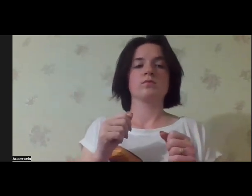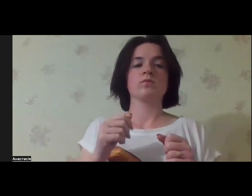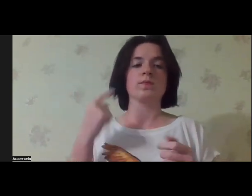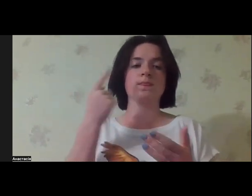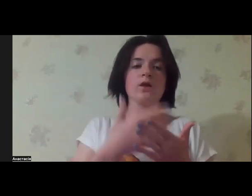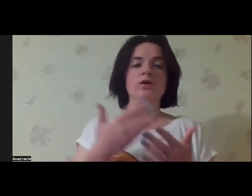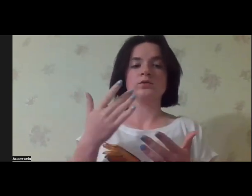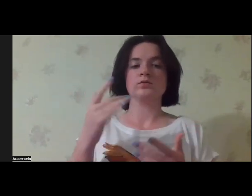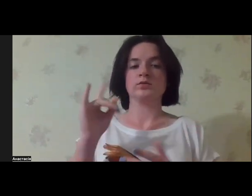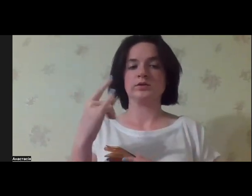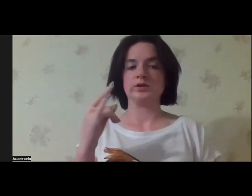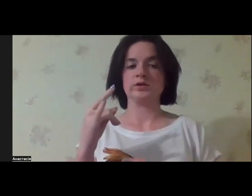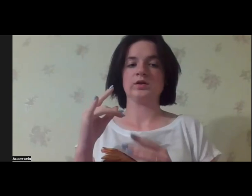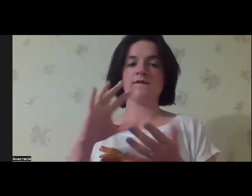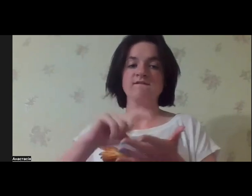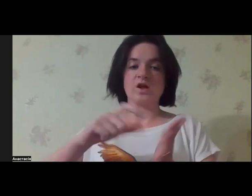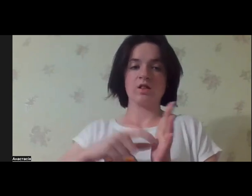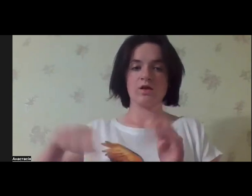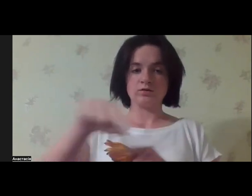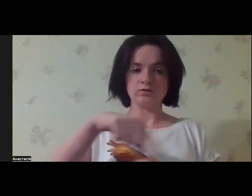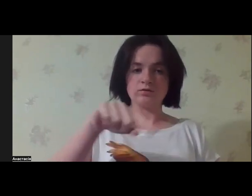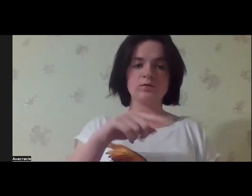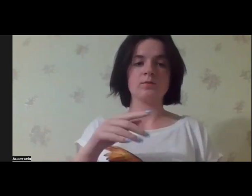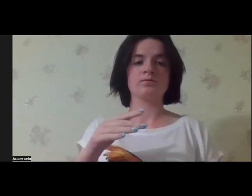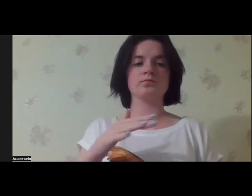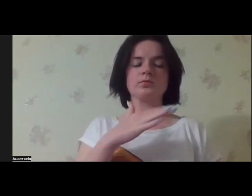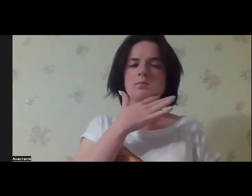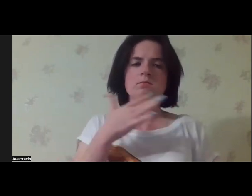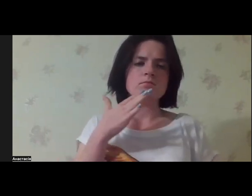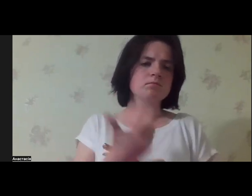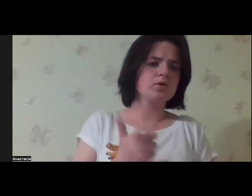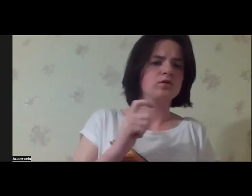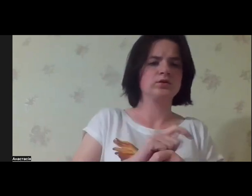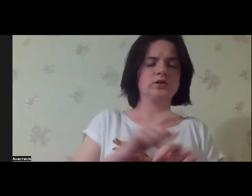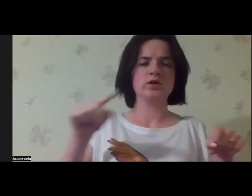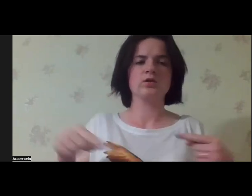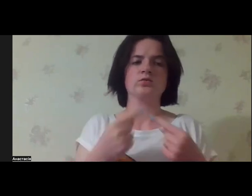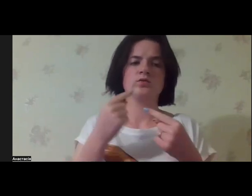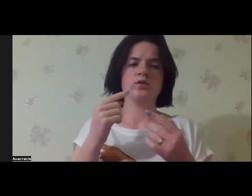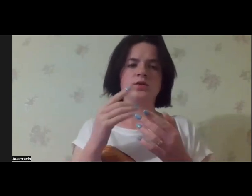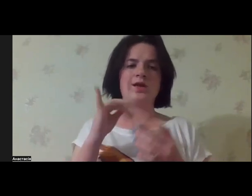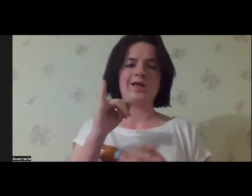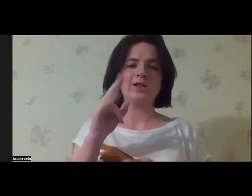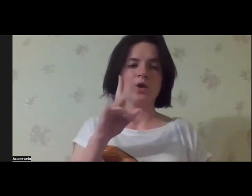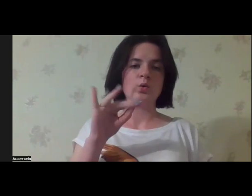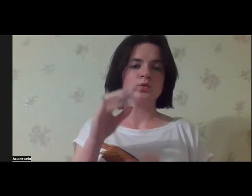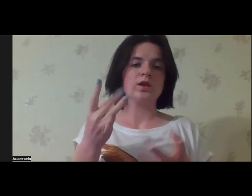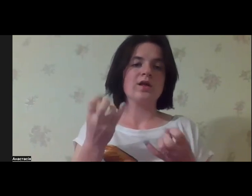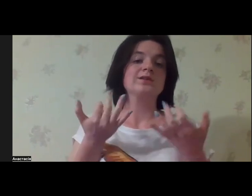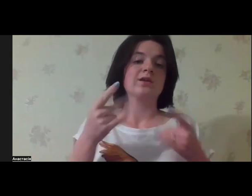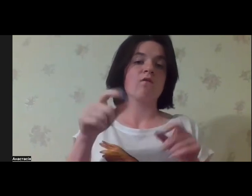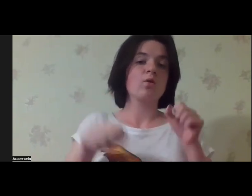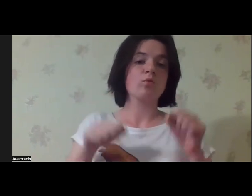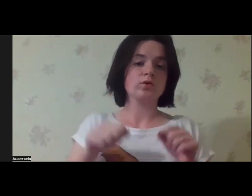with the complex disabilities children. And this is the case